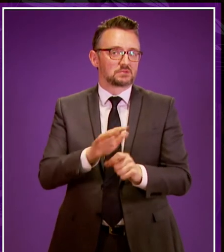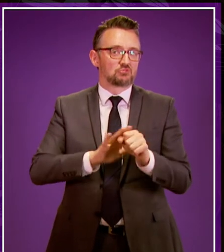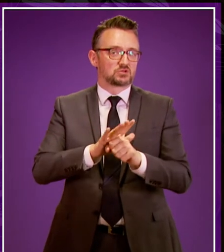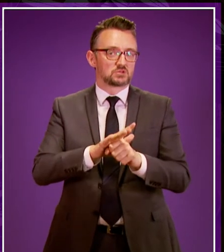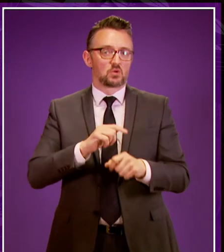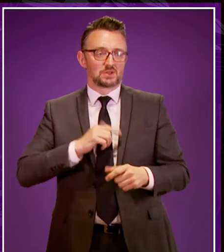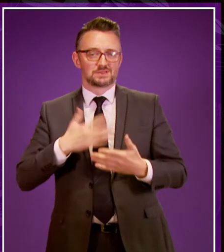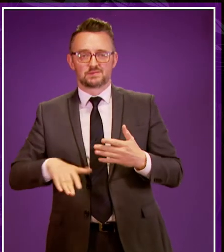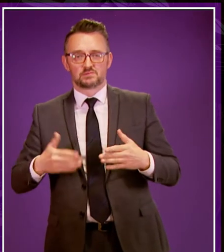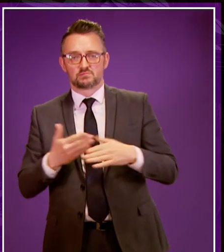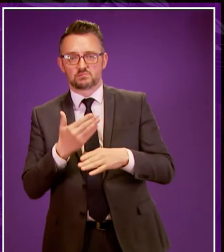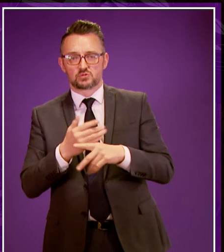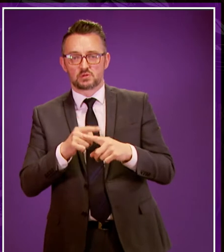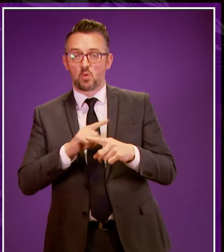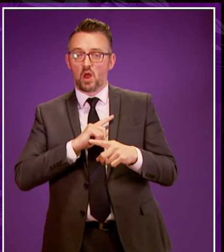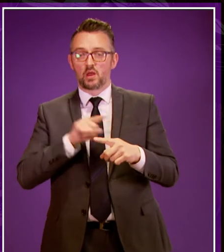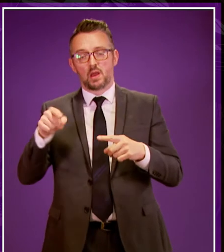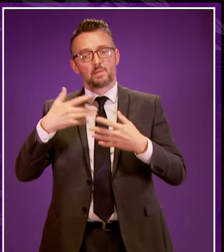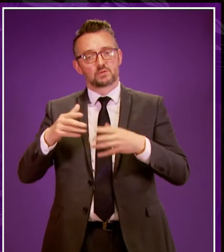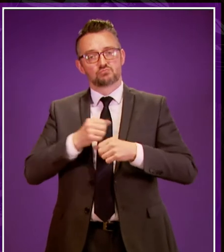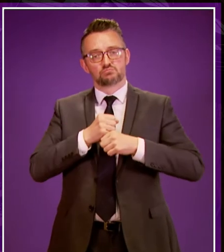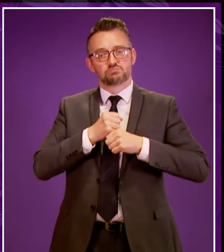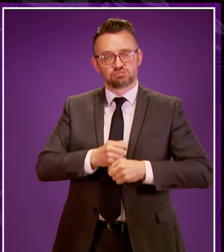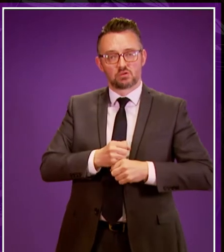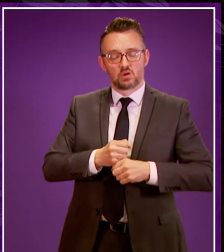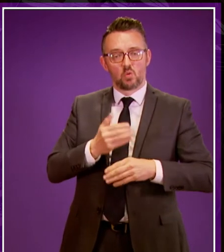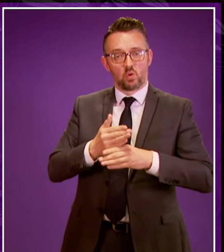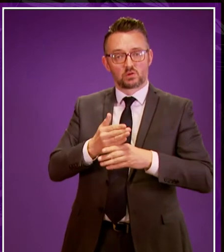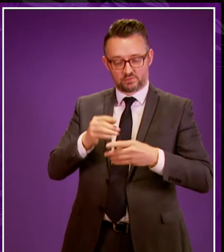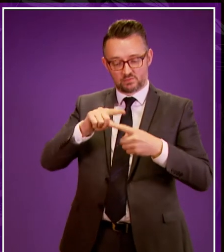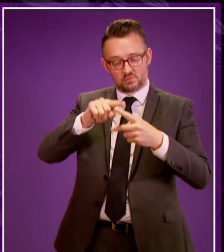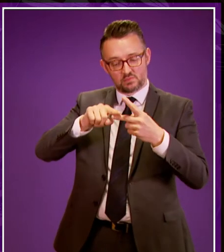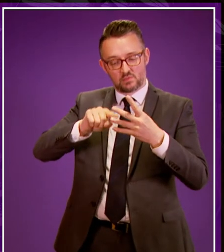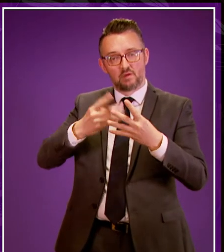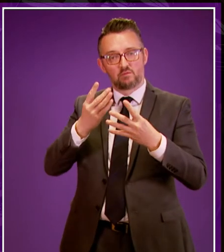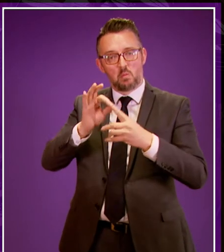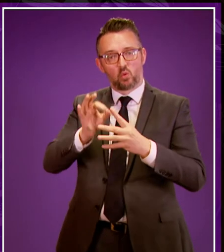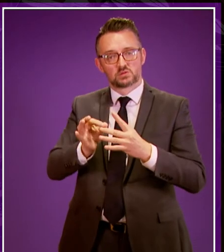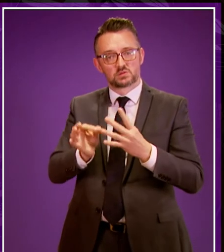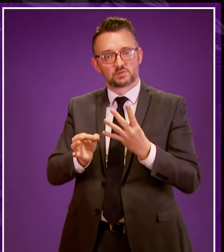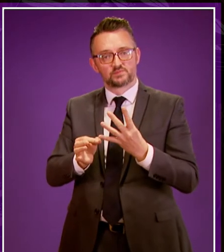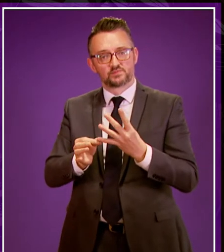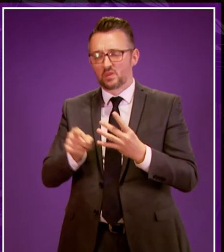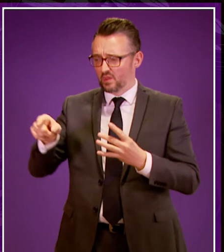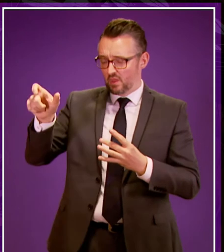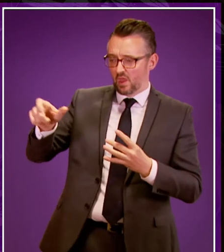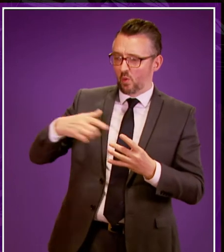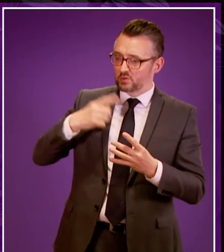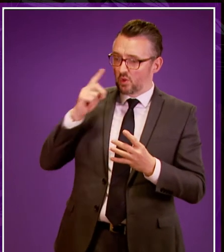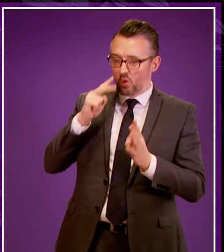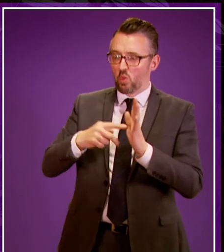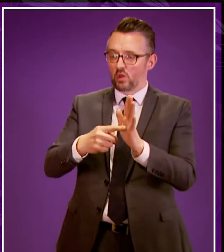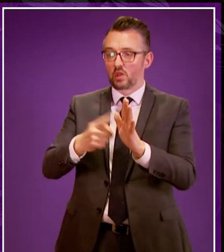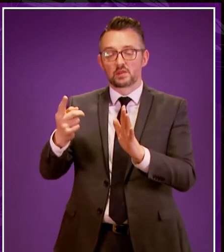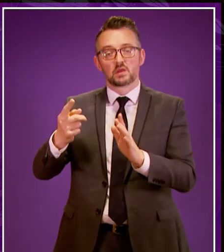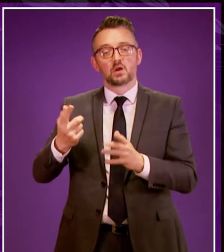further action on and they've already committed to engaging on the four points which have been highlighted. But I also would refer the member to the submission that's been